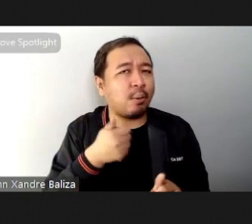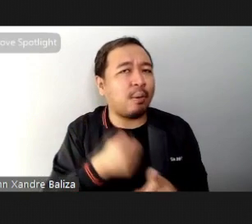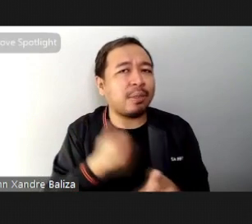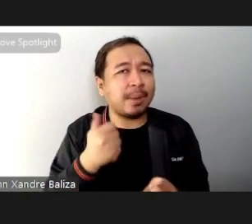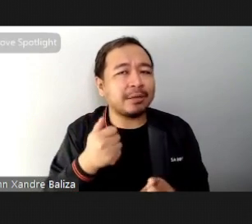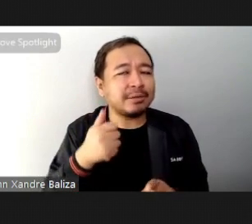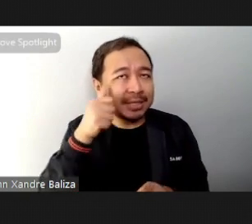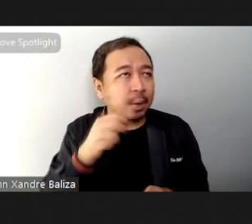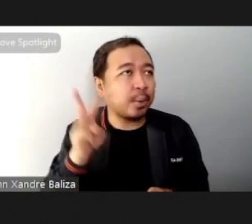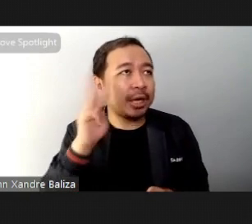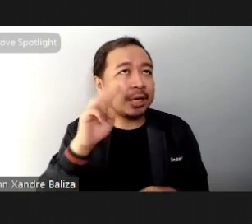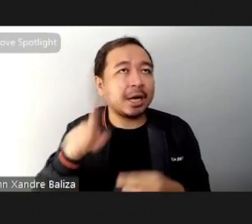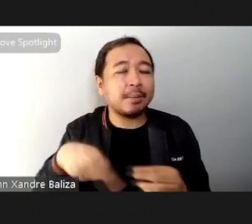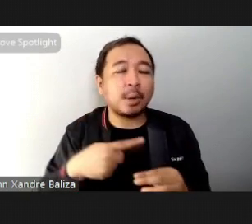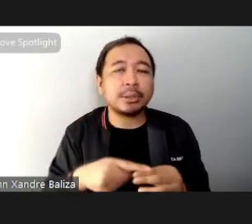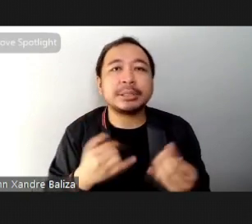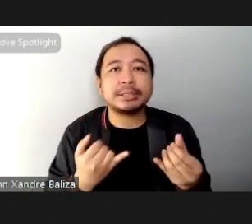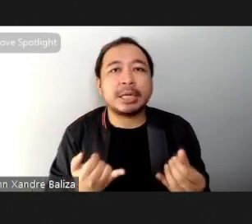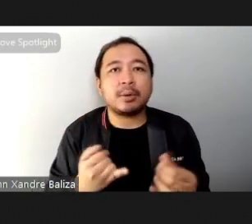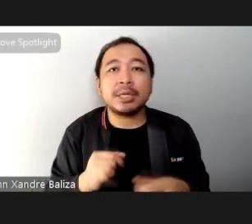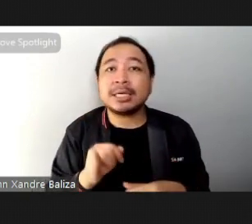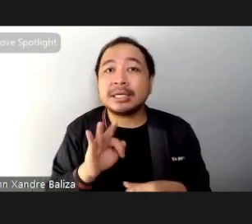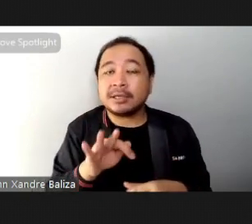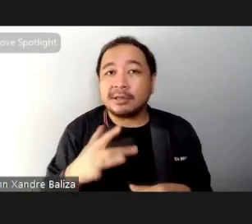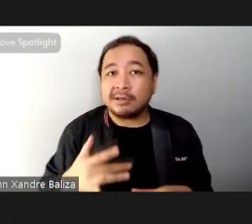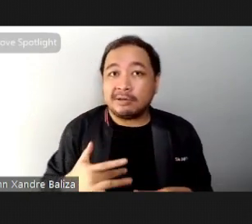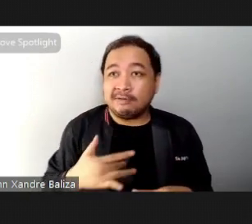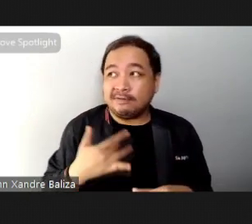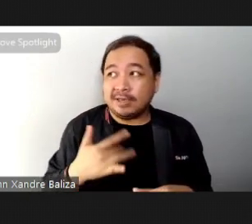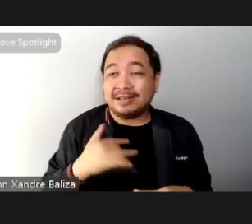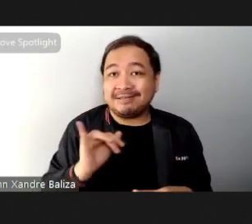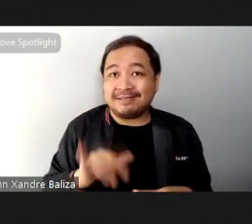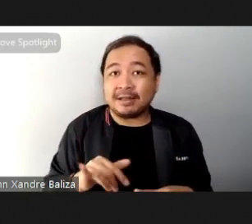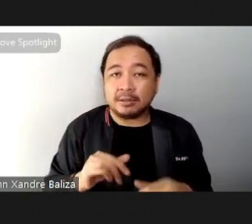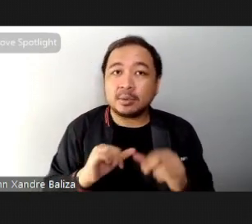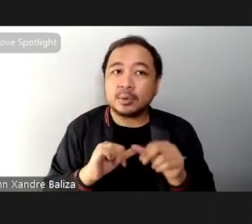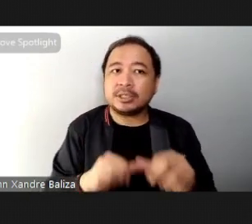the present once you get the feel of it you should also explore the